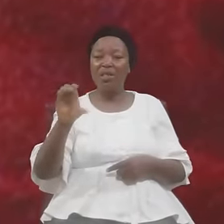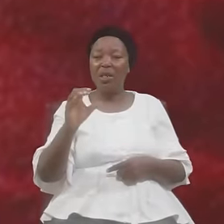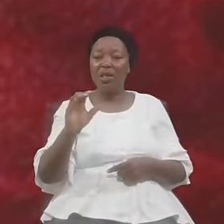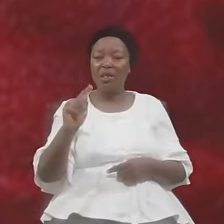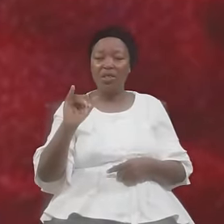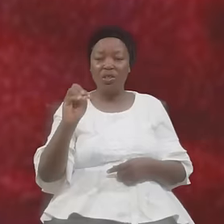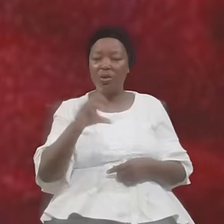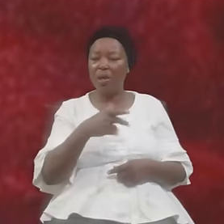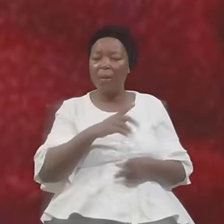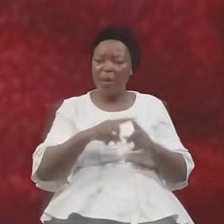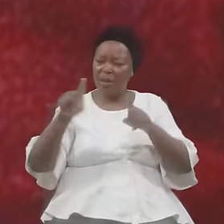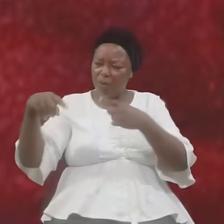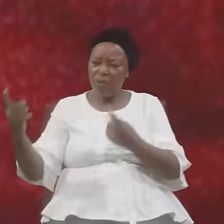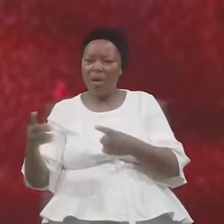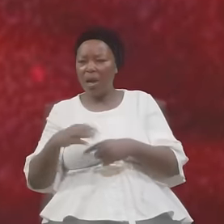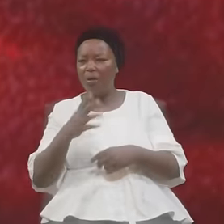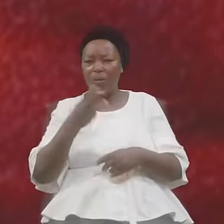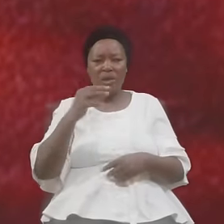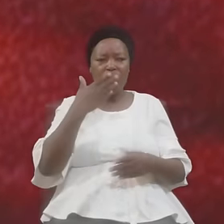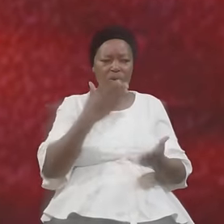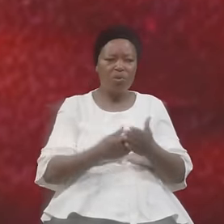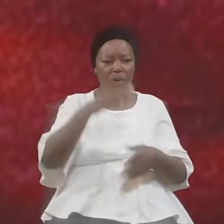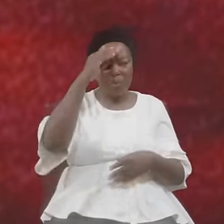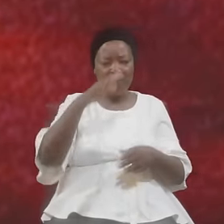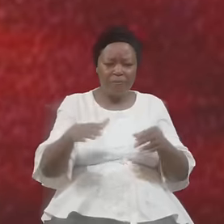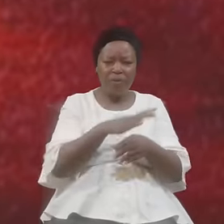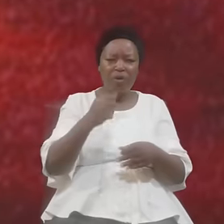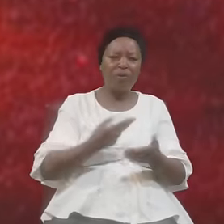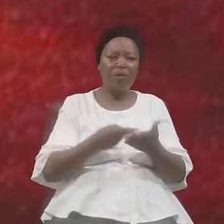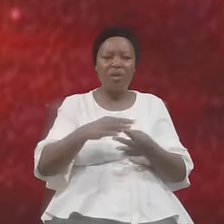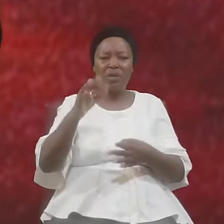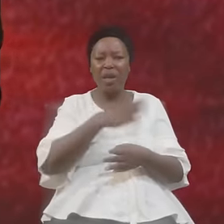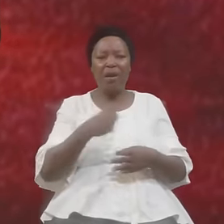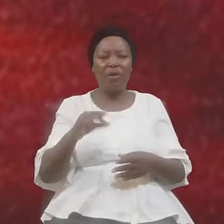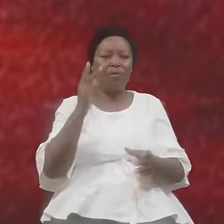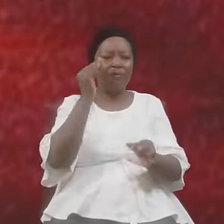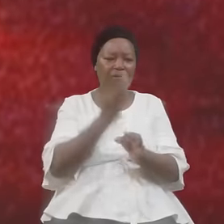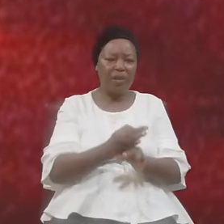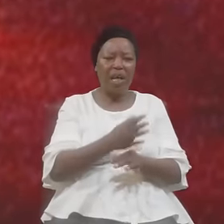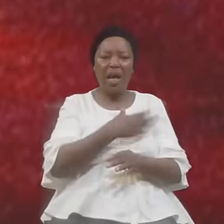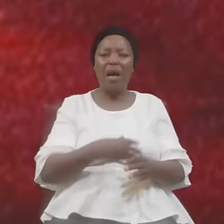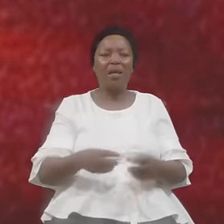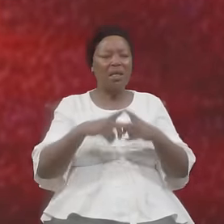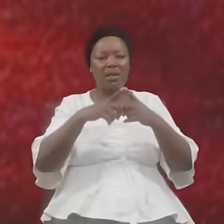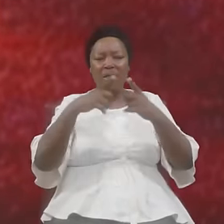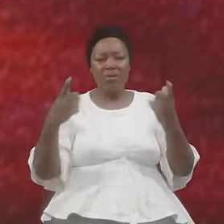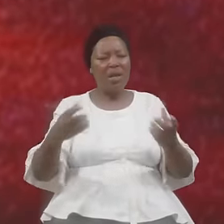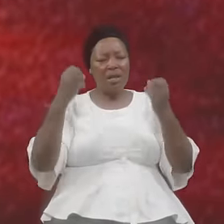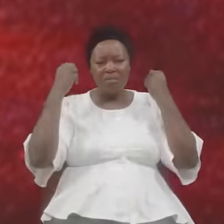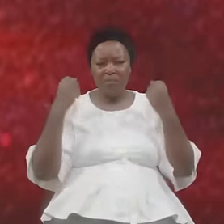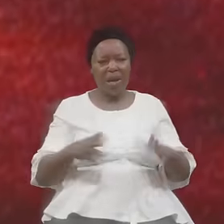Man Full Of The Holy Ghost And Of Faith And Much People